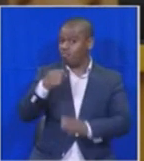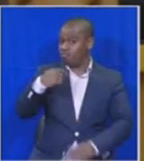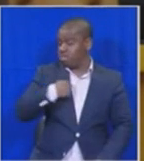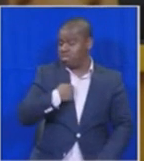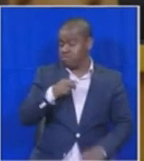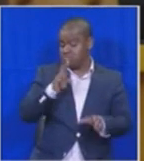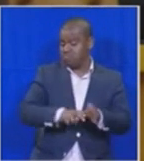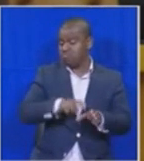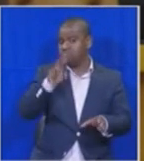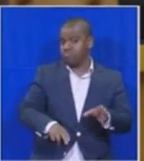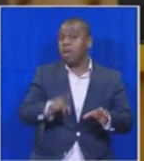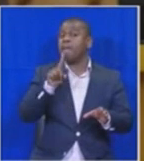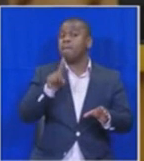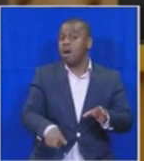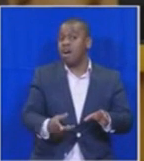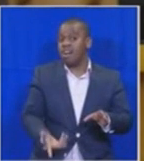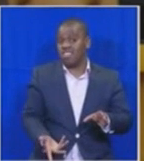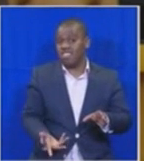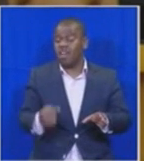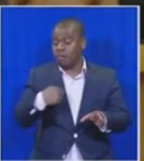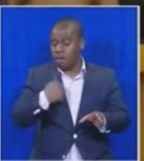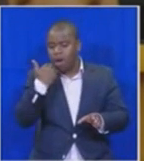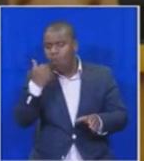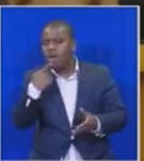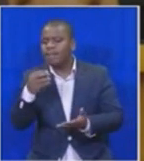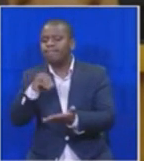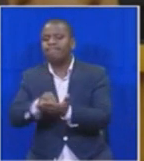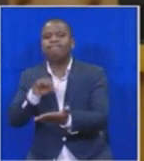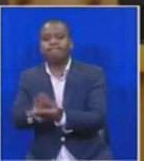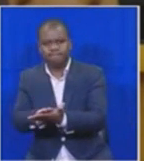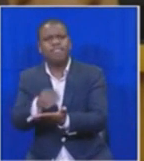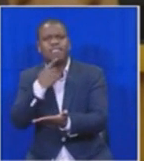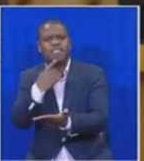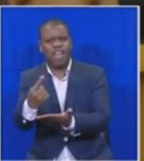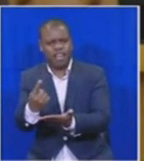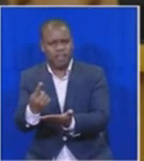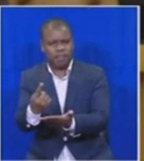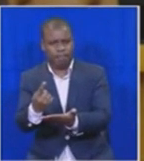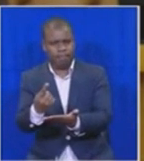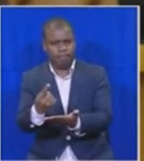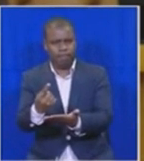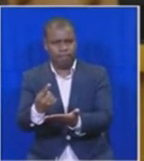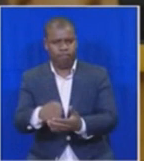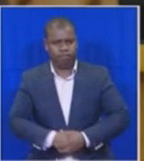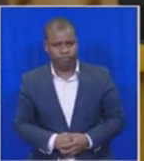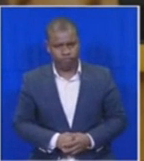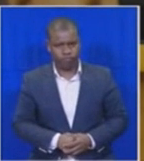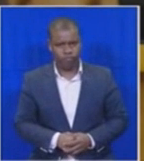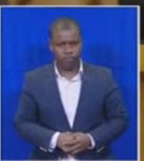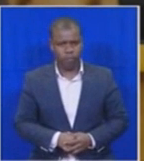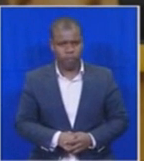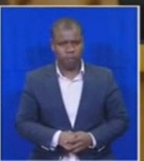But let me place it on record that the people who have been